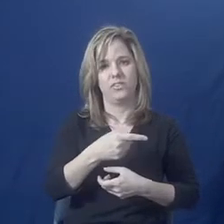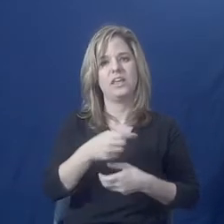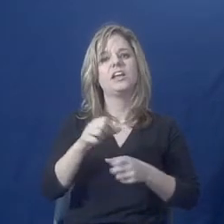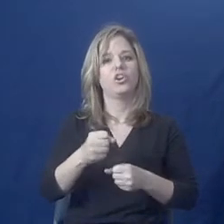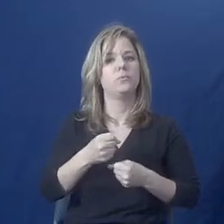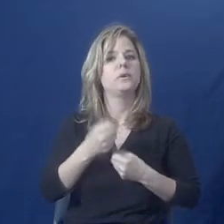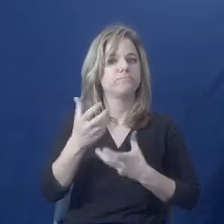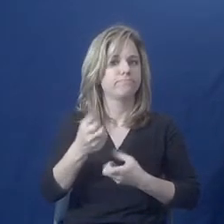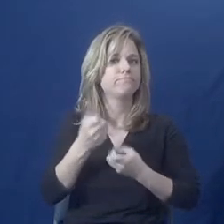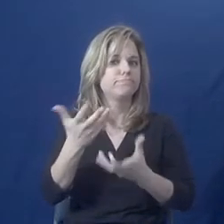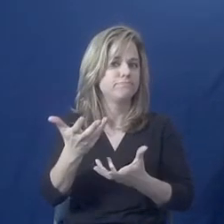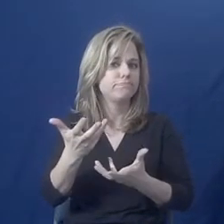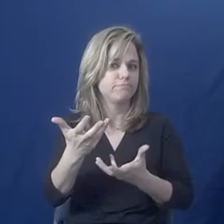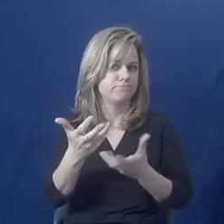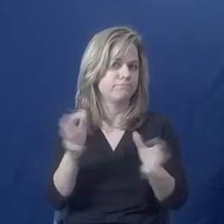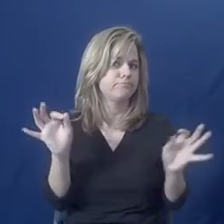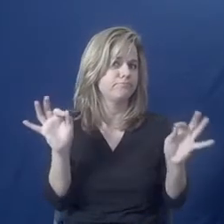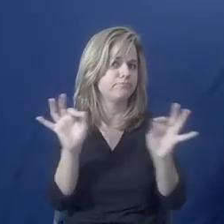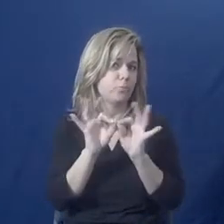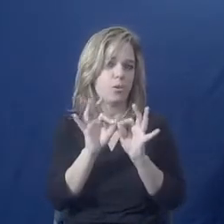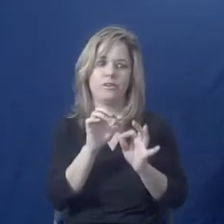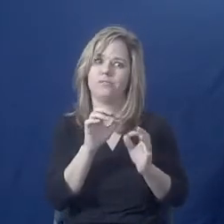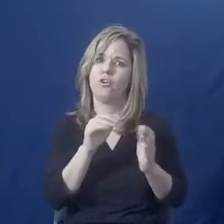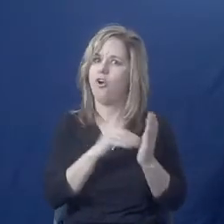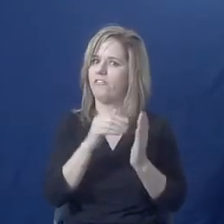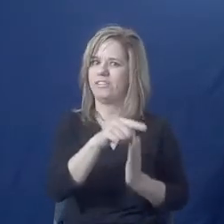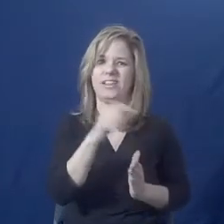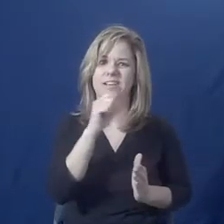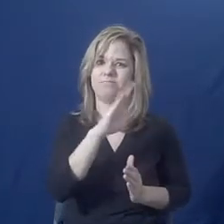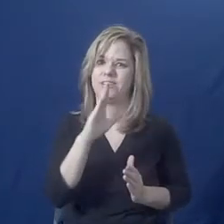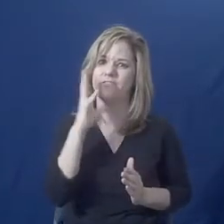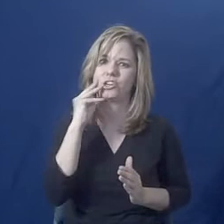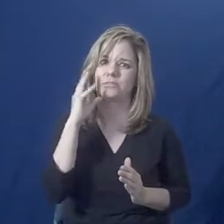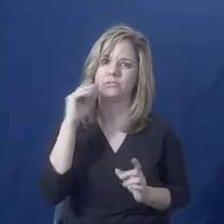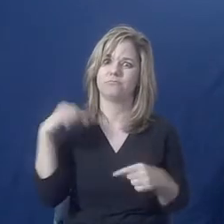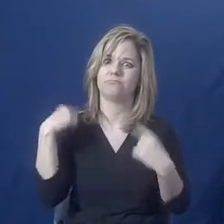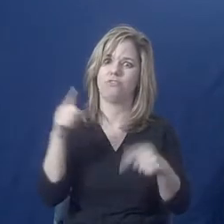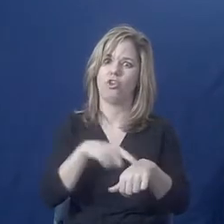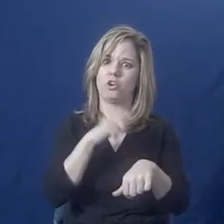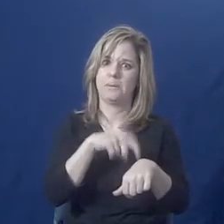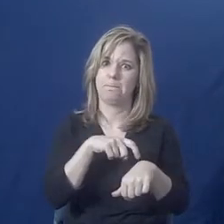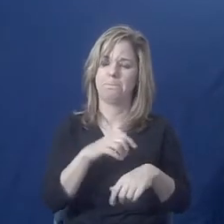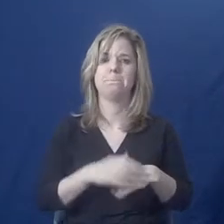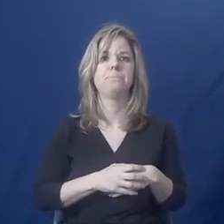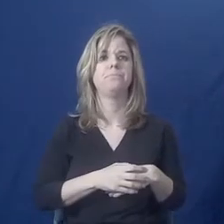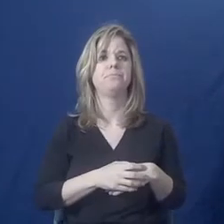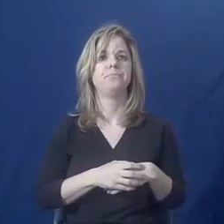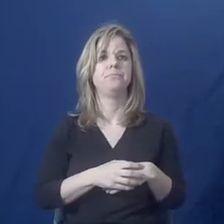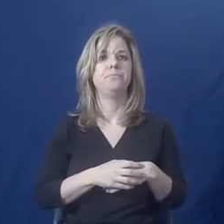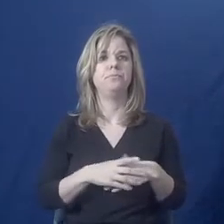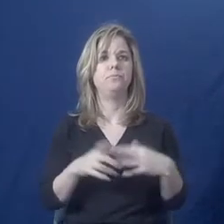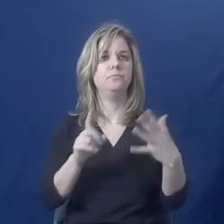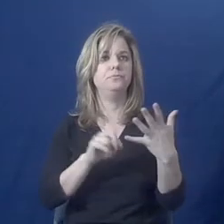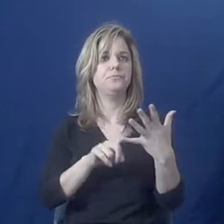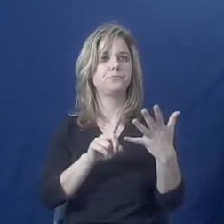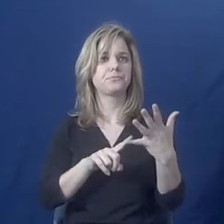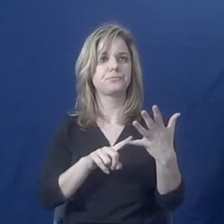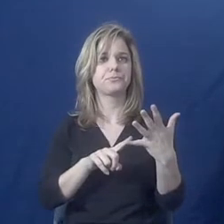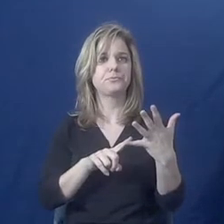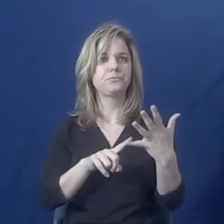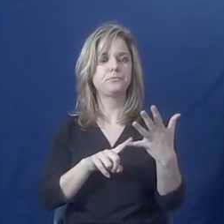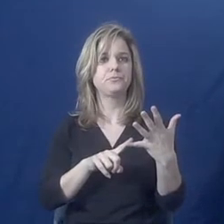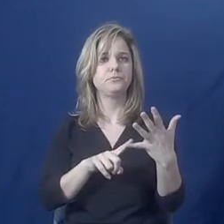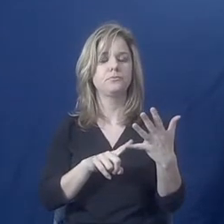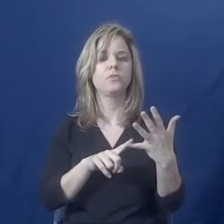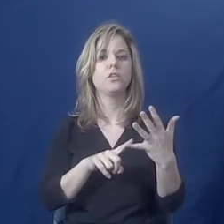heard. And that's something that most of them have not been able to have for a long time. It's important to use